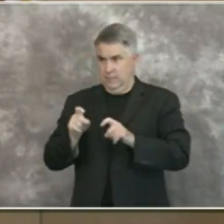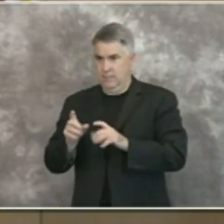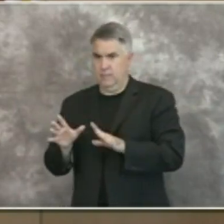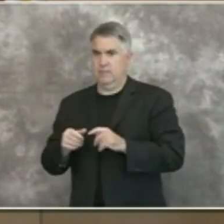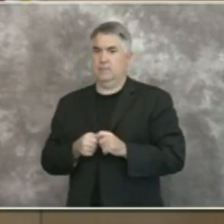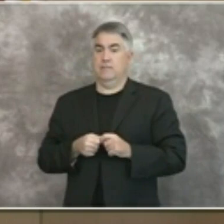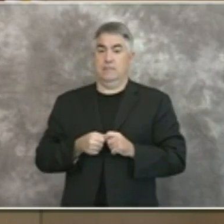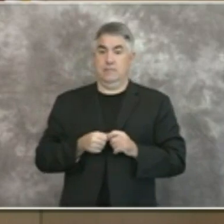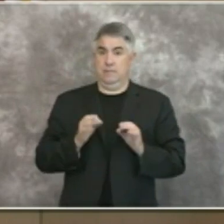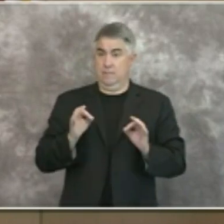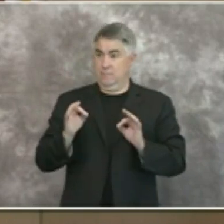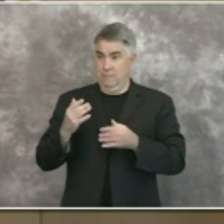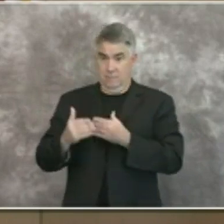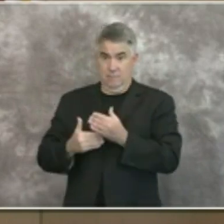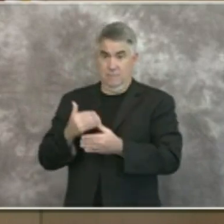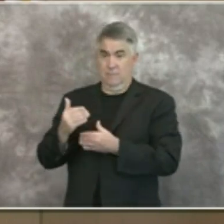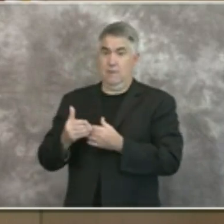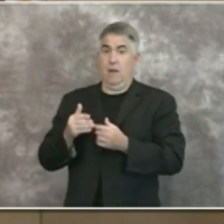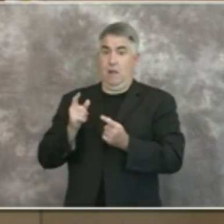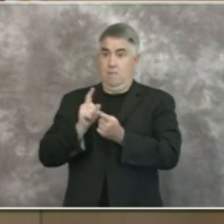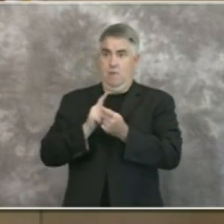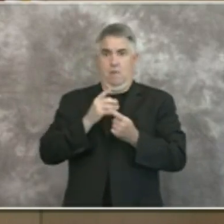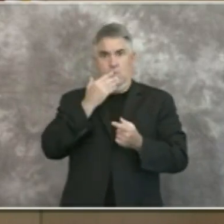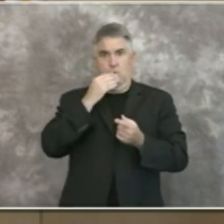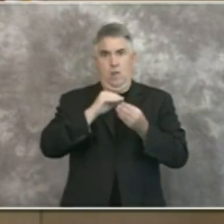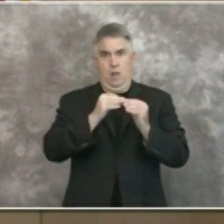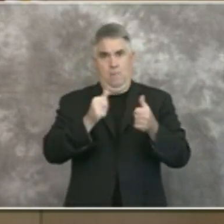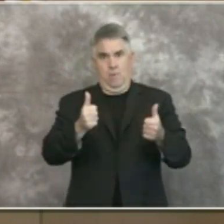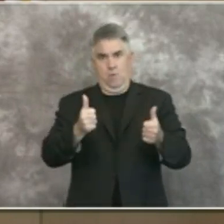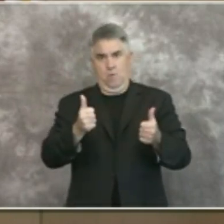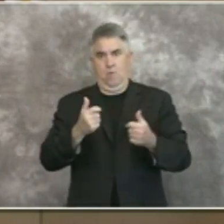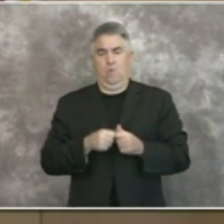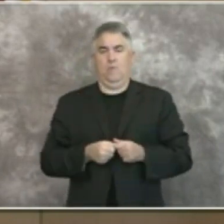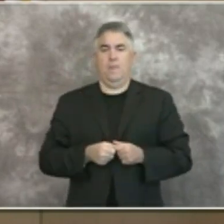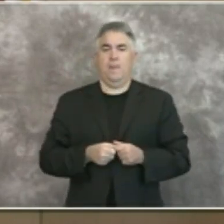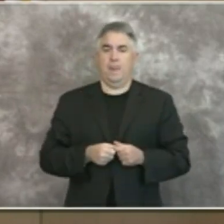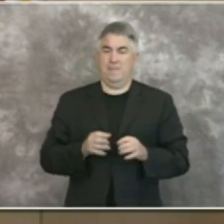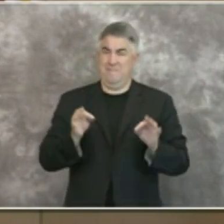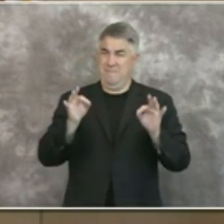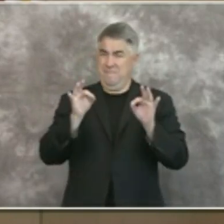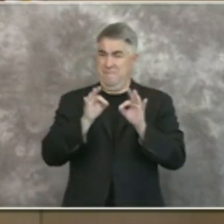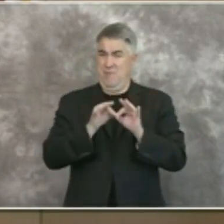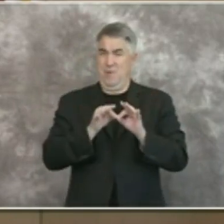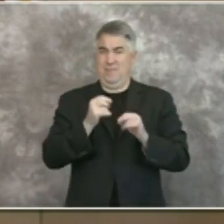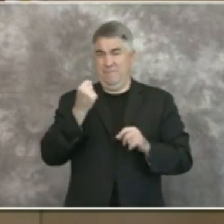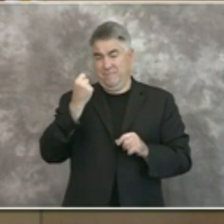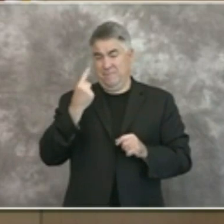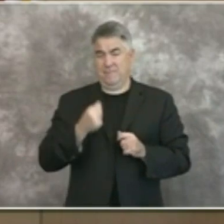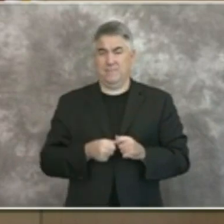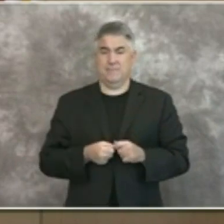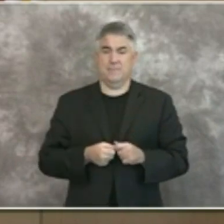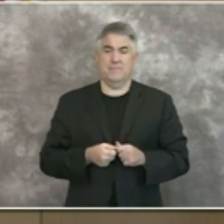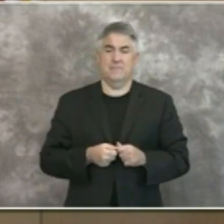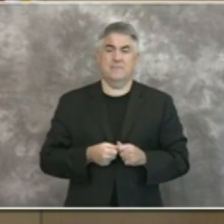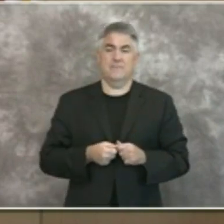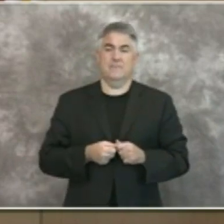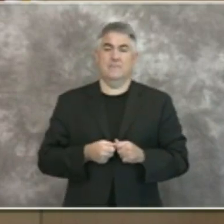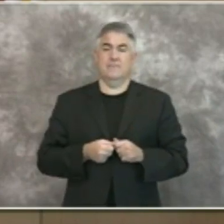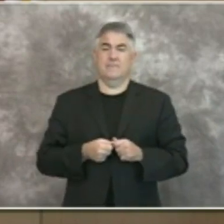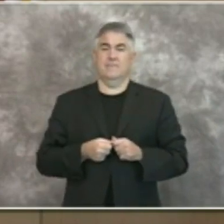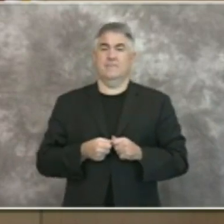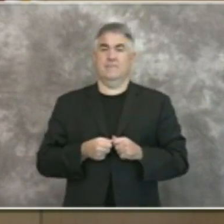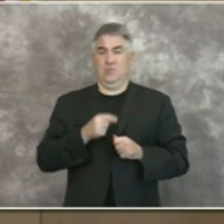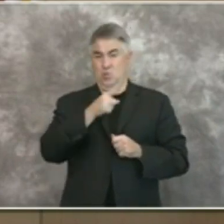great public health uh all of great public health importance but are only as useful as they are